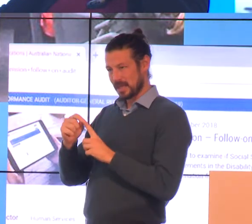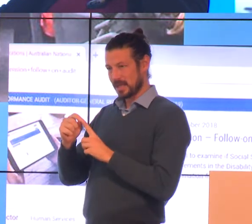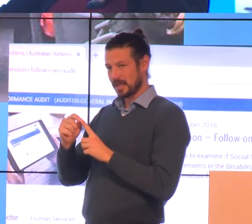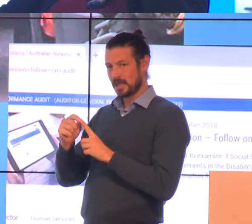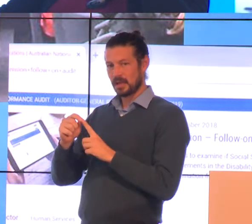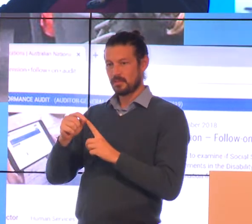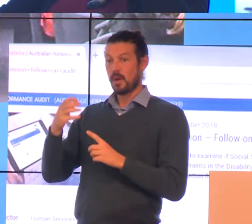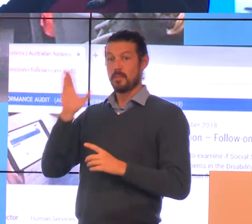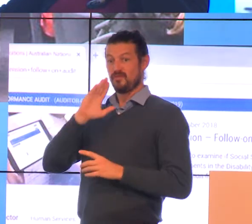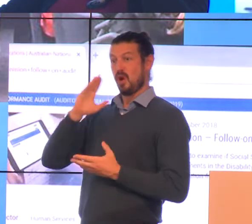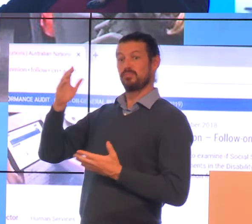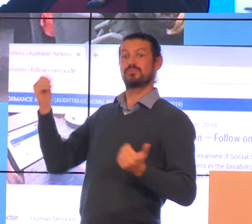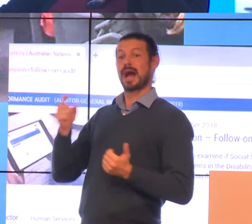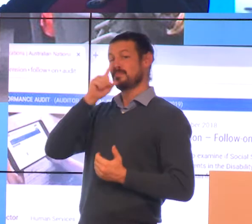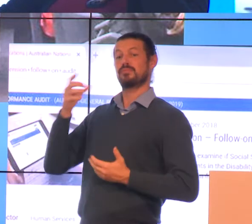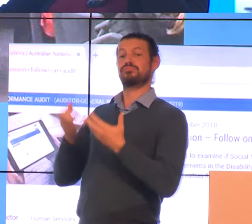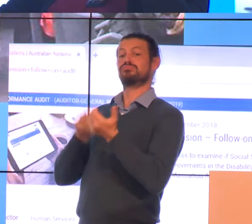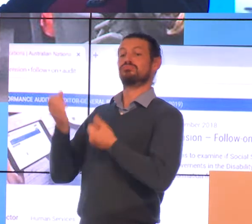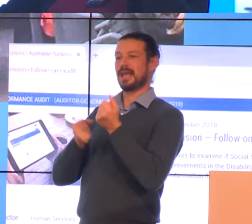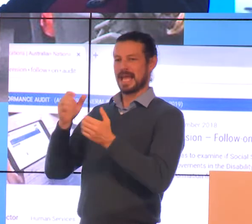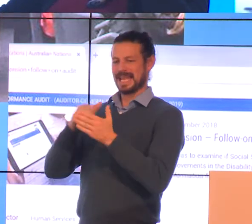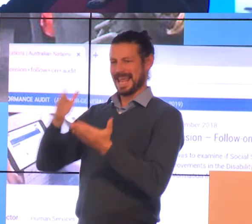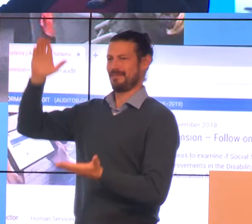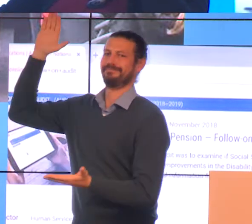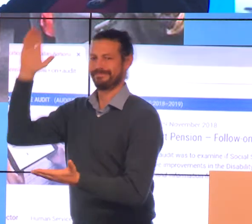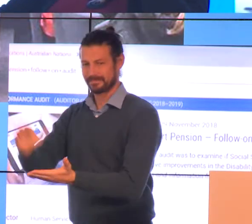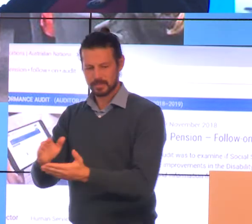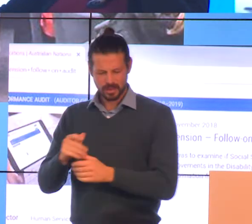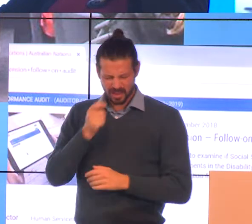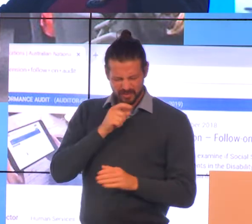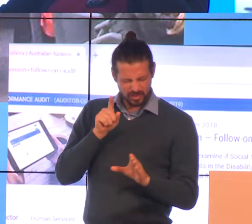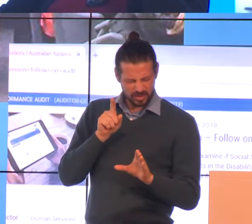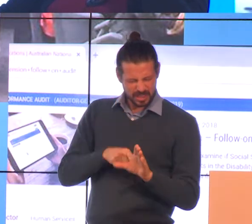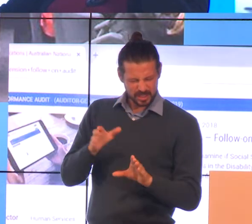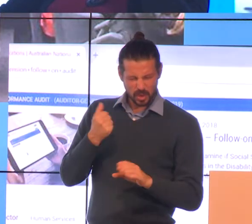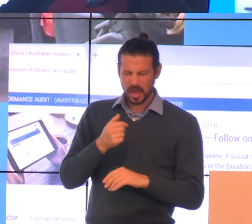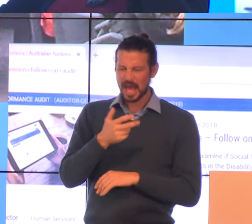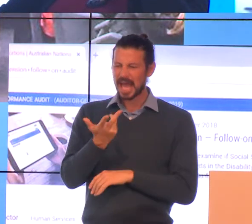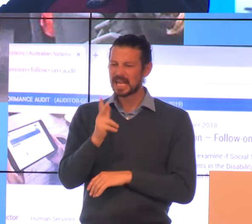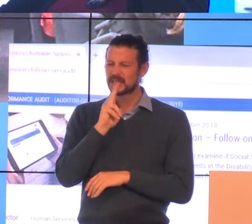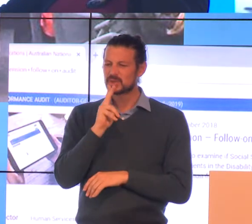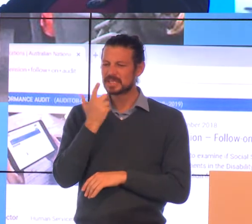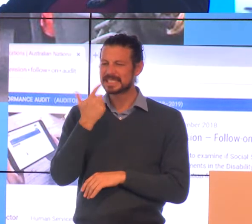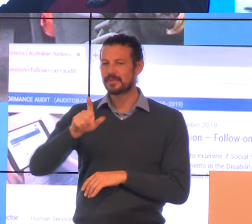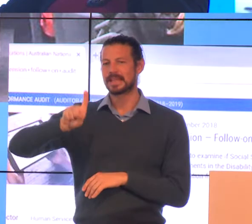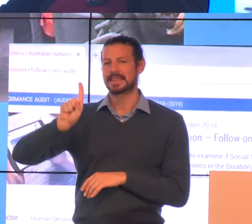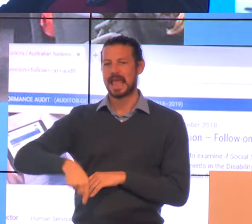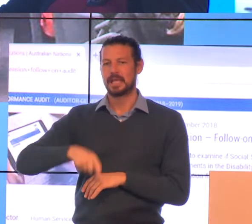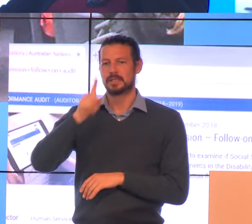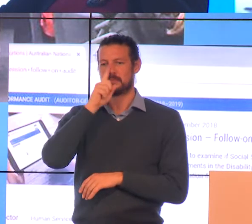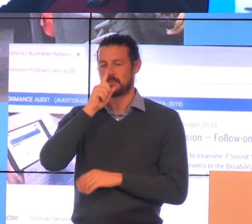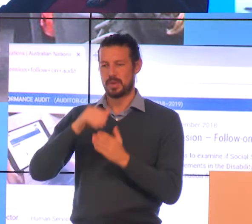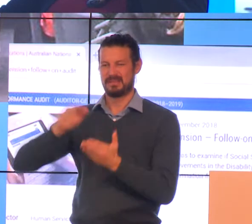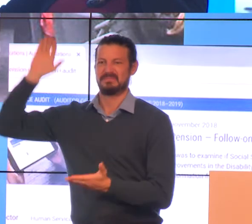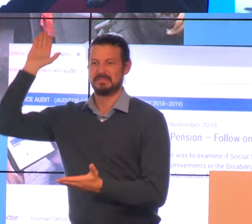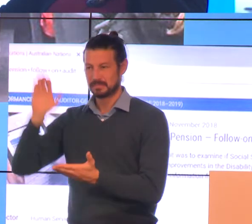numbers of people who are eligible for that now. A couple of years ago, was around about 860,000, 870,000. So we're looking at a